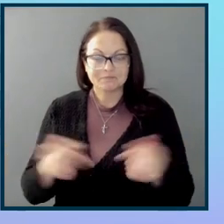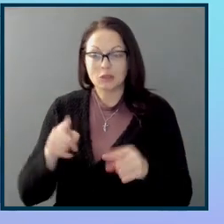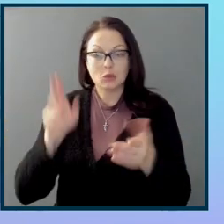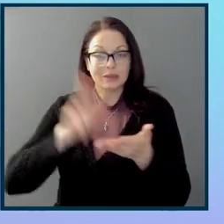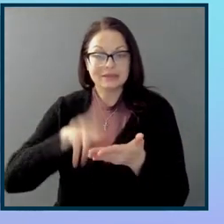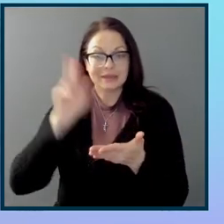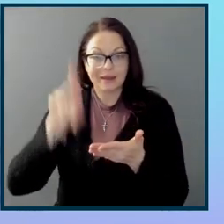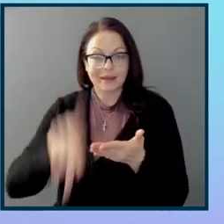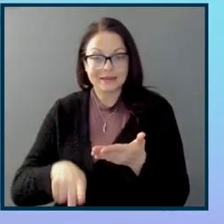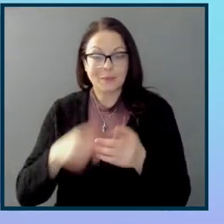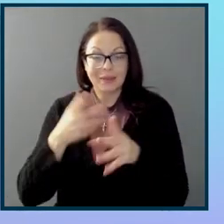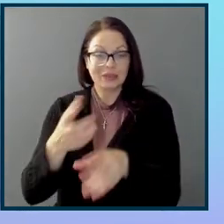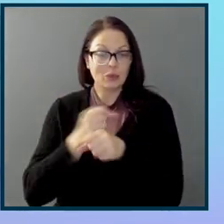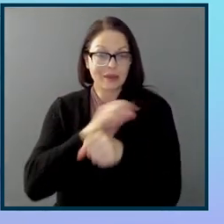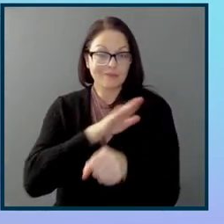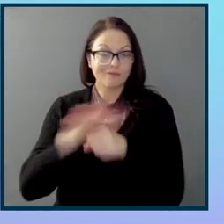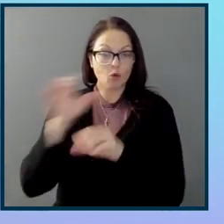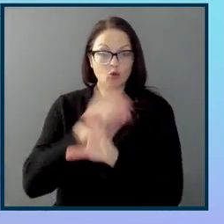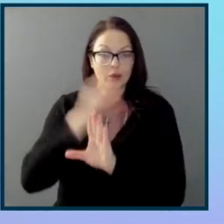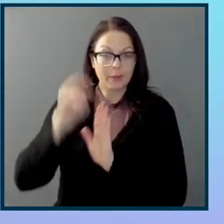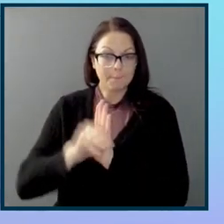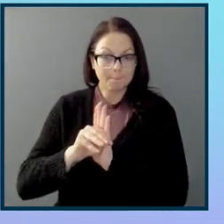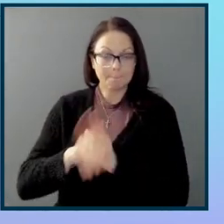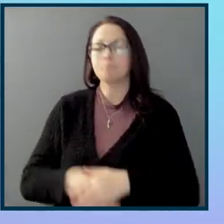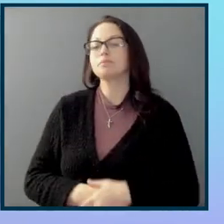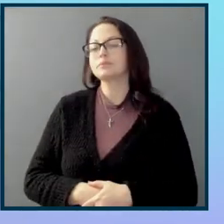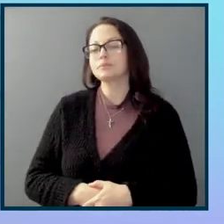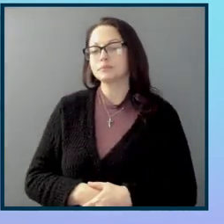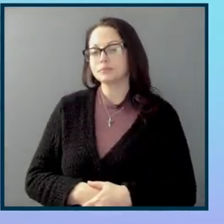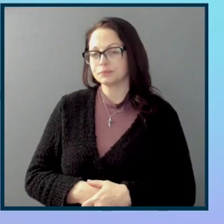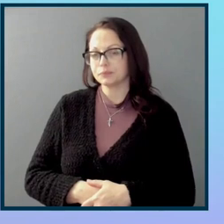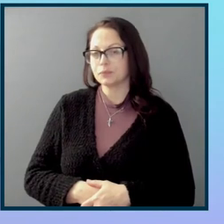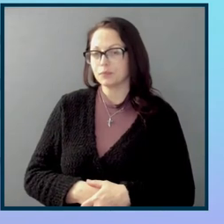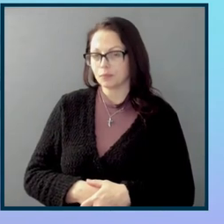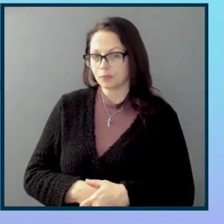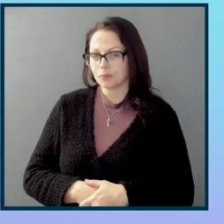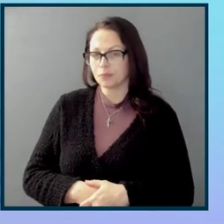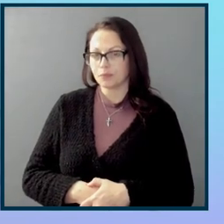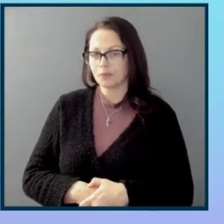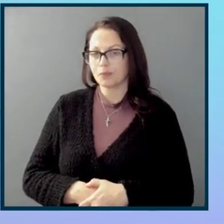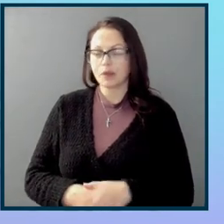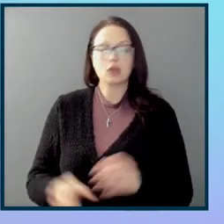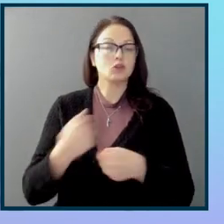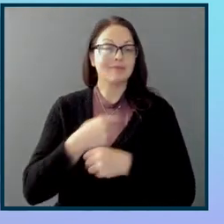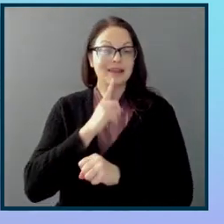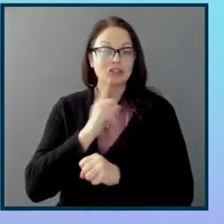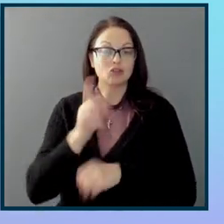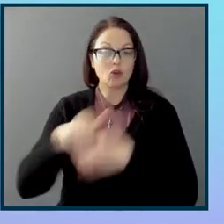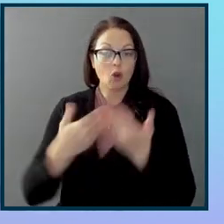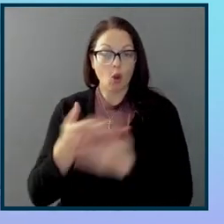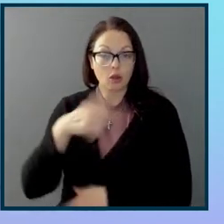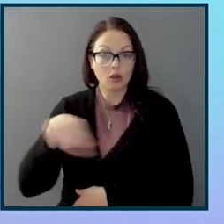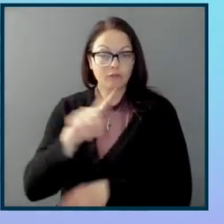sign up and you get the entire curriculum. You can make sure all of you, people with disabilities, actually are